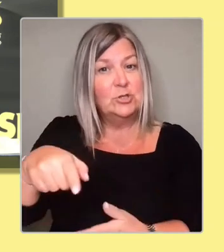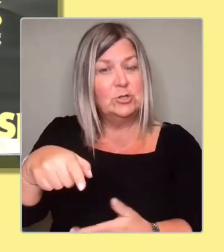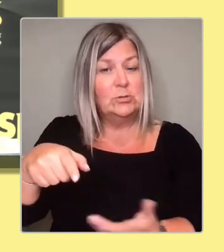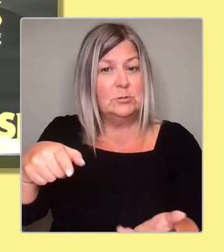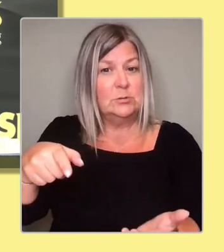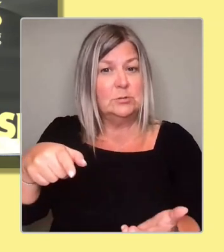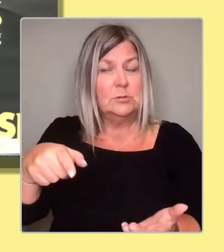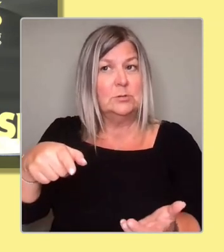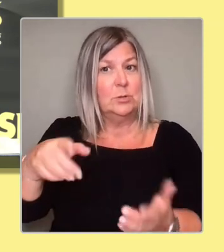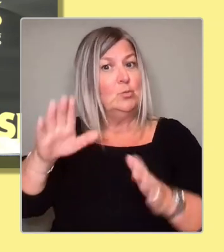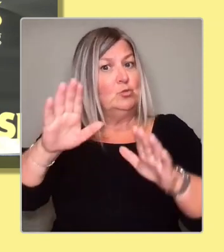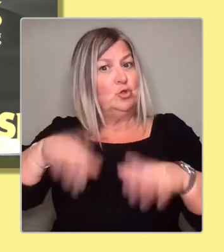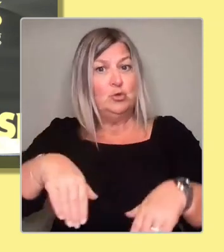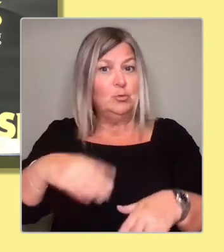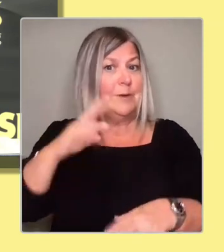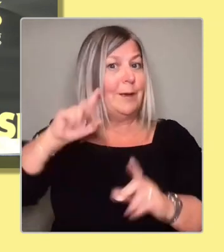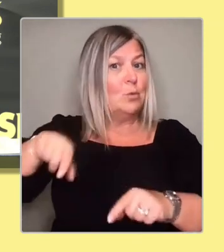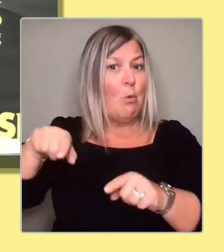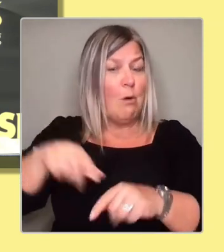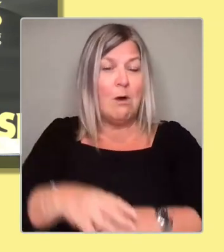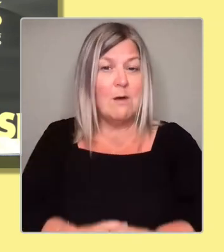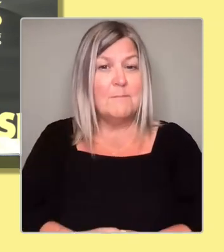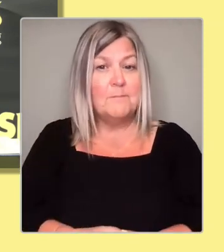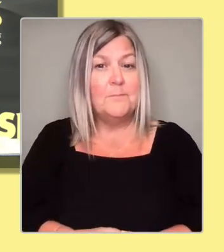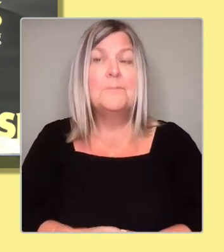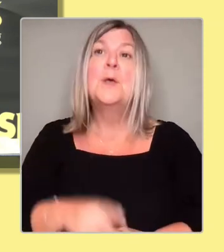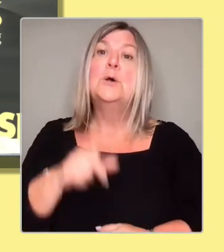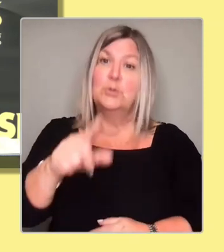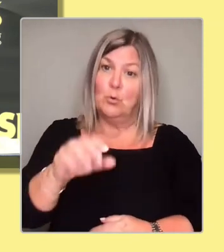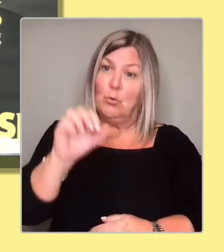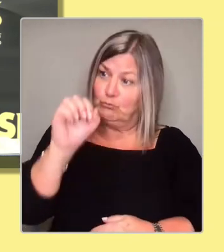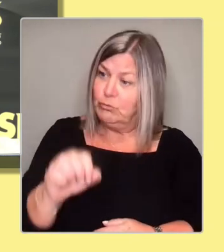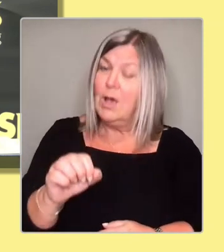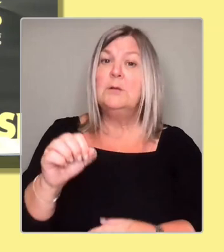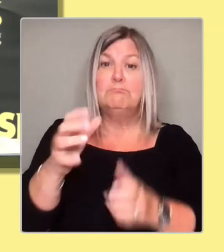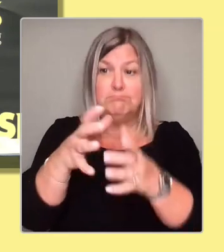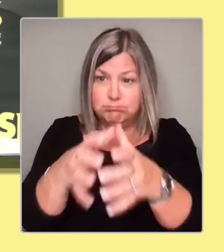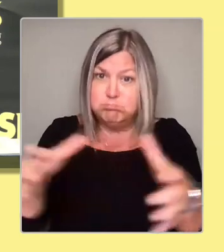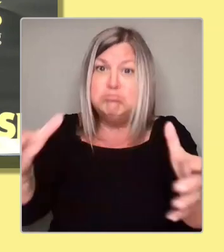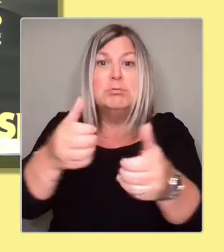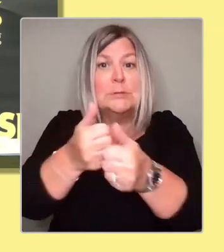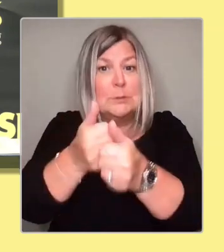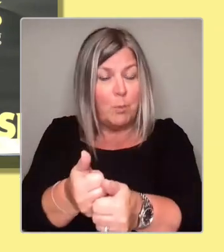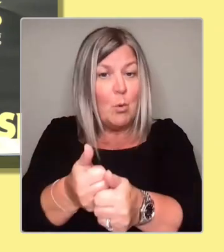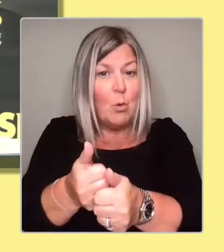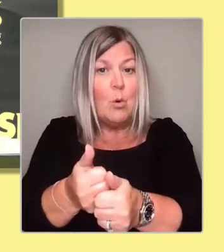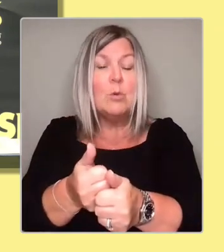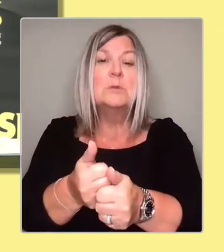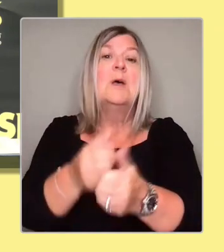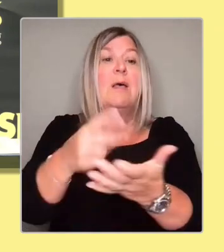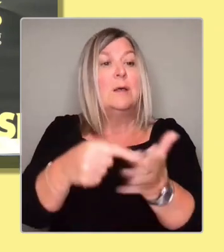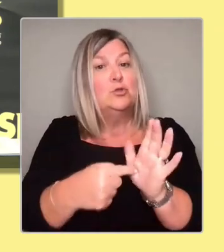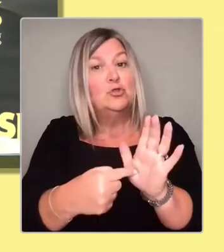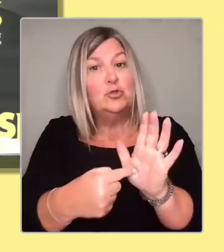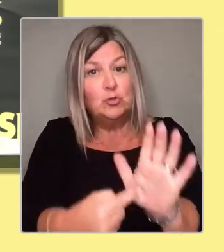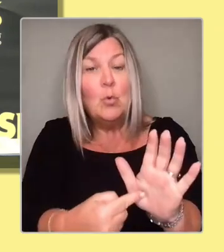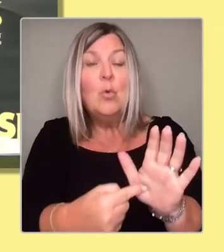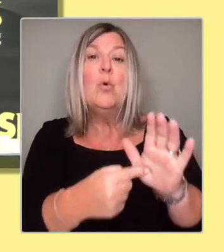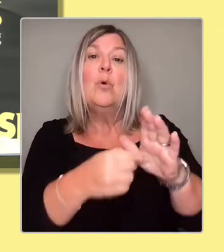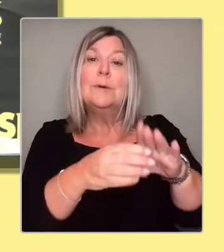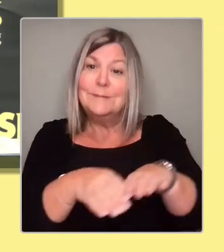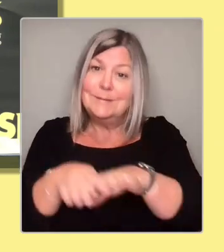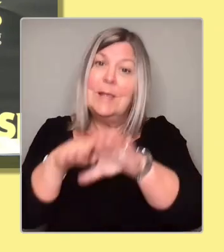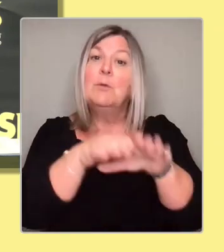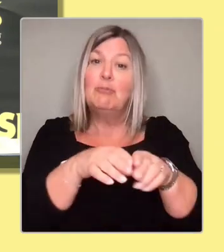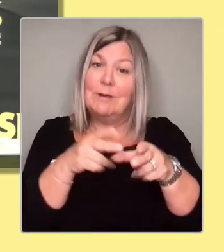So we build support, then we demonstrate it in a democratic way, in the way that I'm suggesting, at the ballot box. And we know